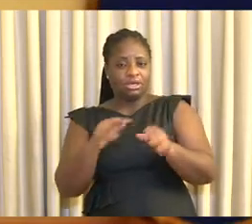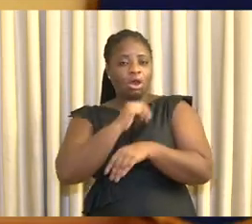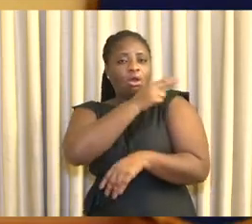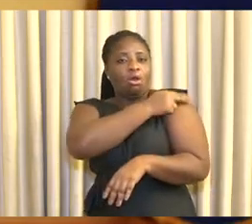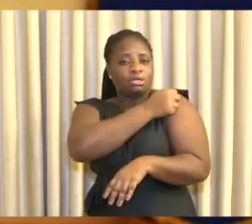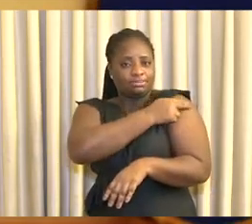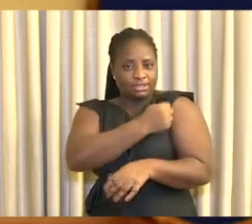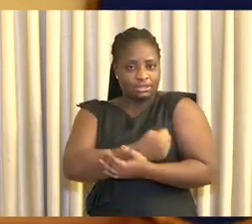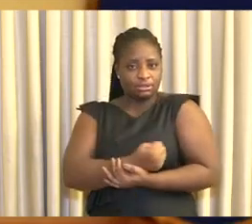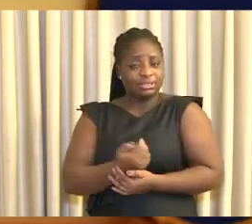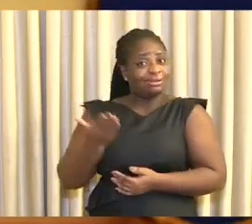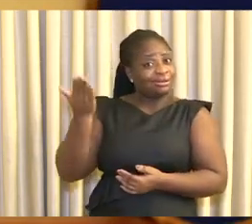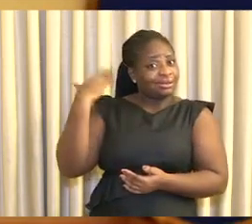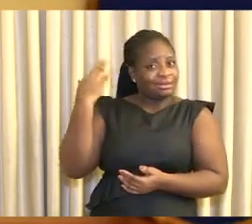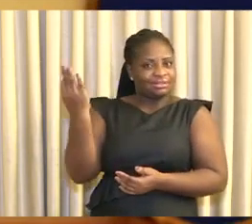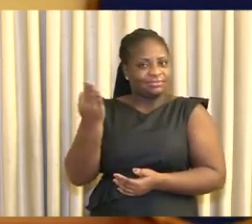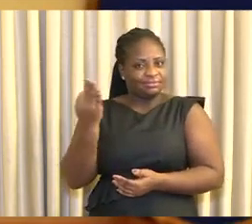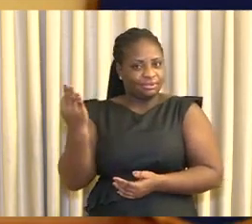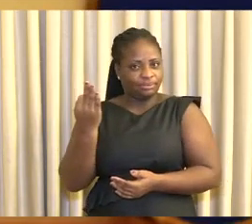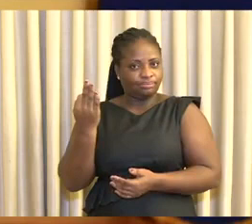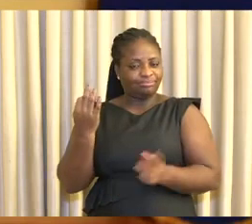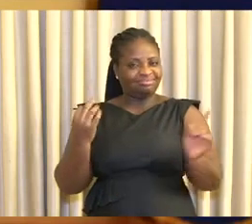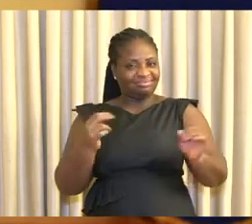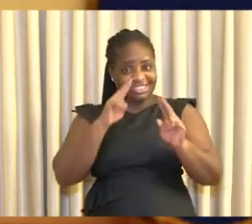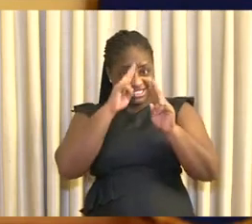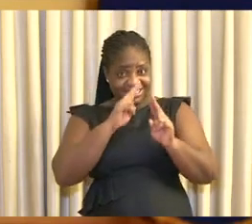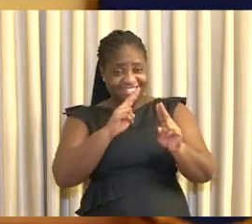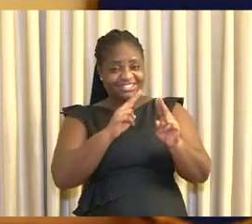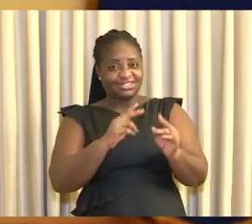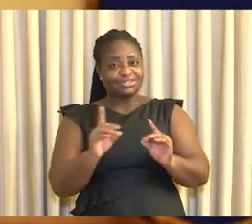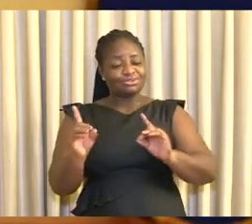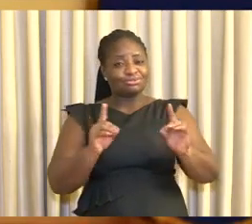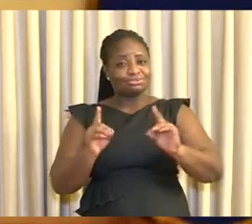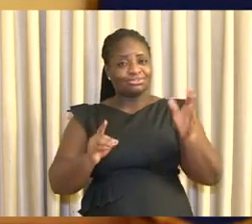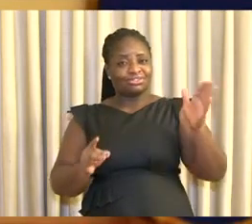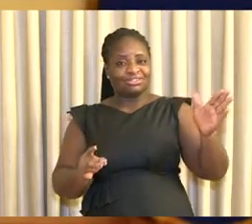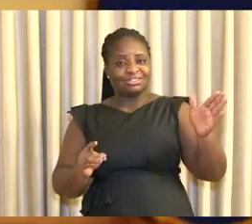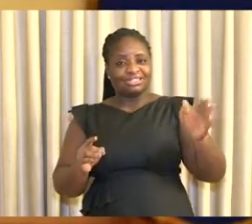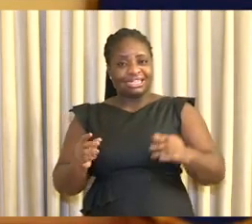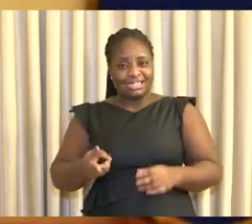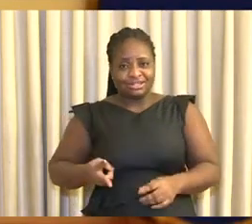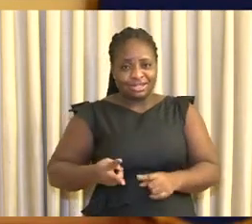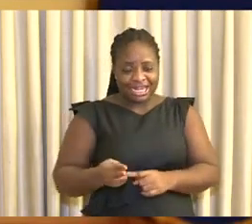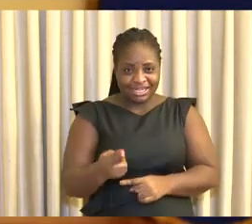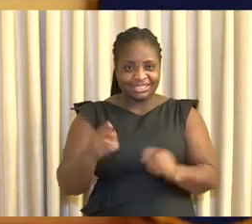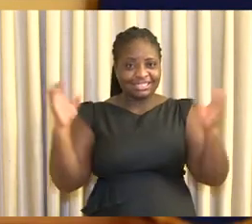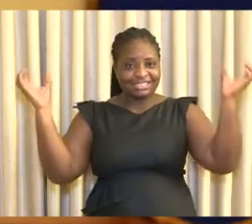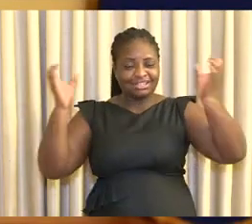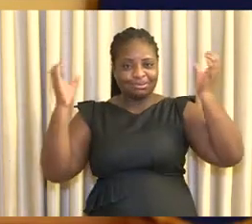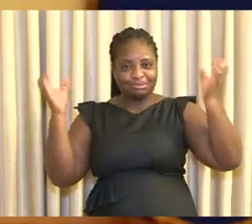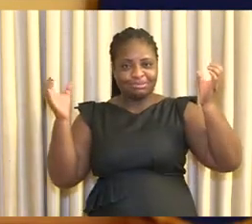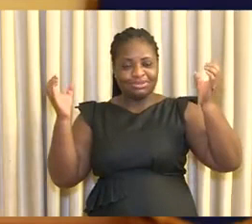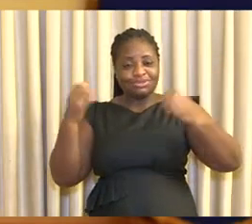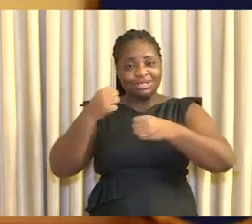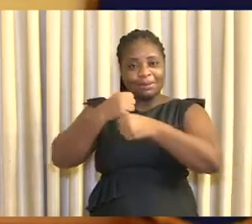And last Friday, I was honored to do the virtual sot-cutting ceremony for